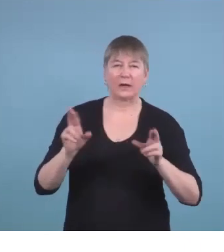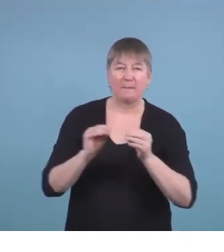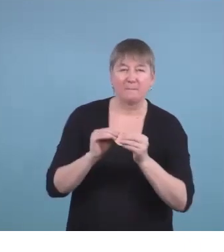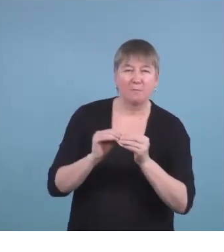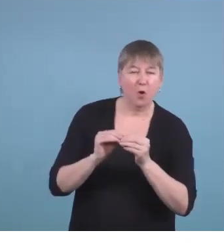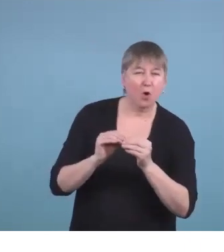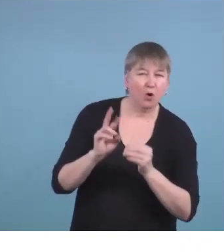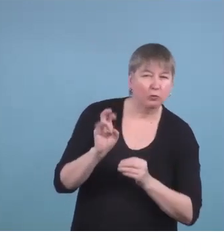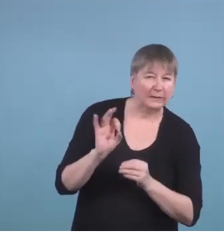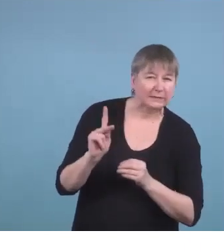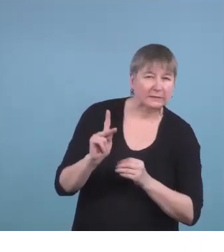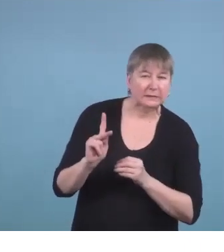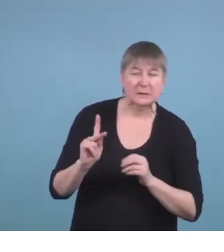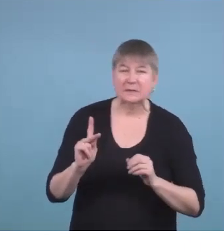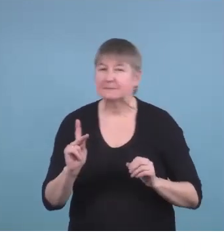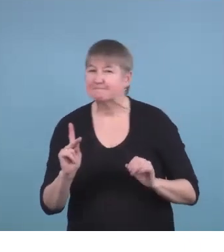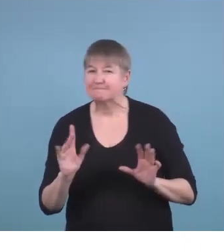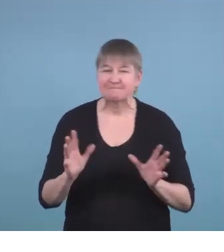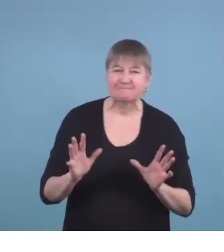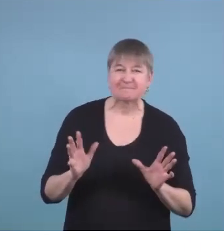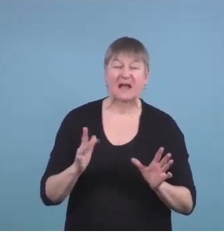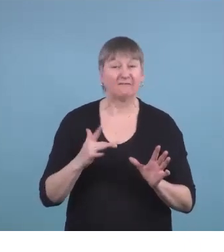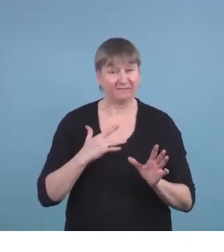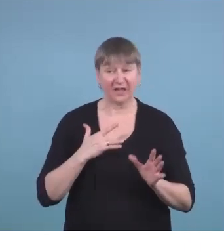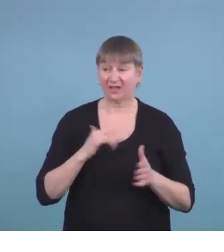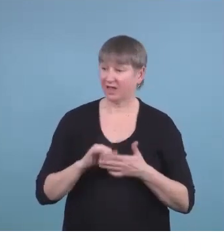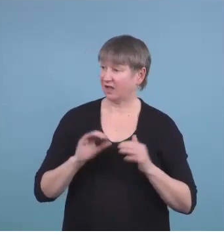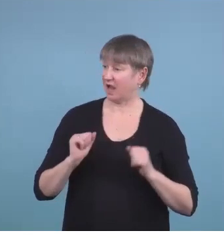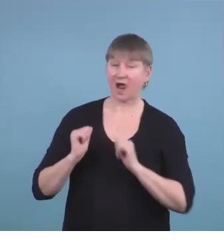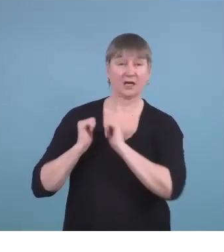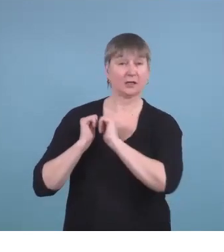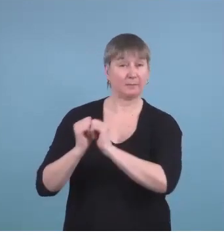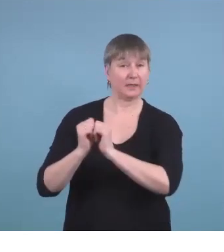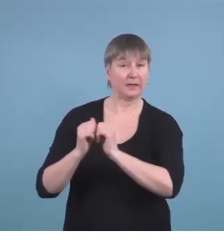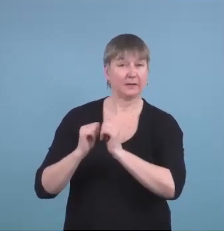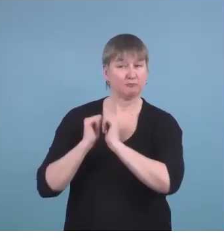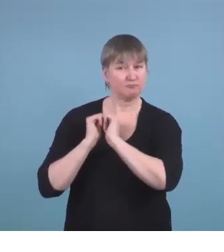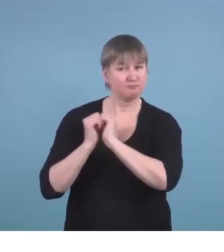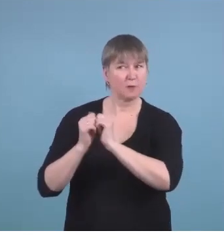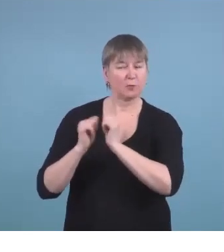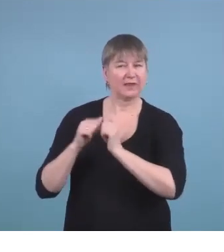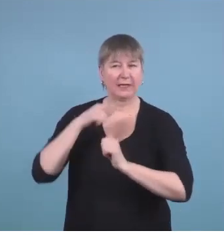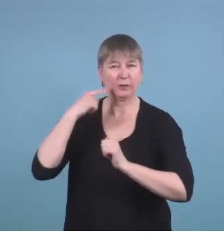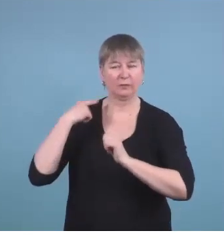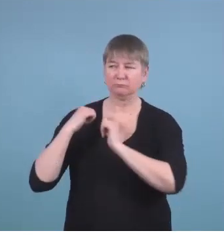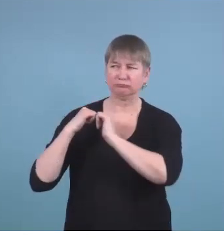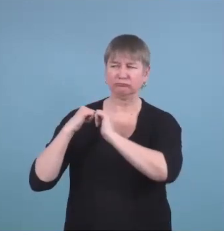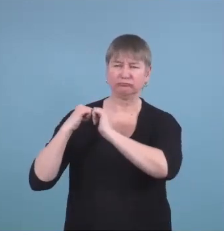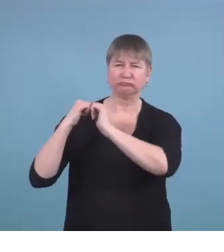and feeling like they can compete with the hearing kids and that they can